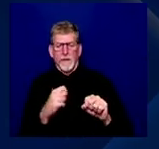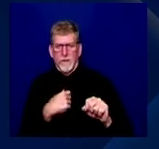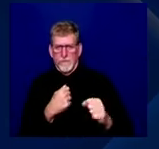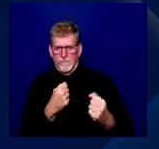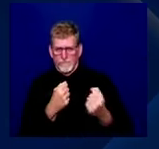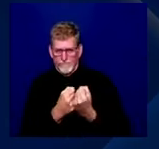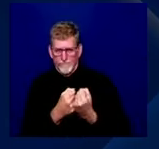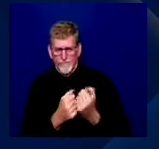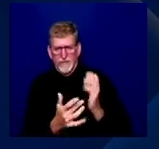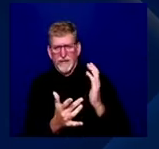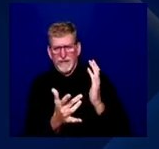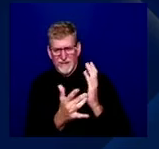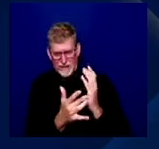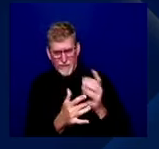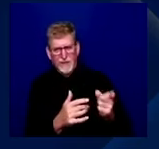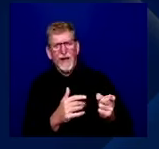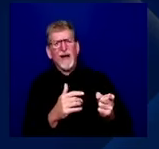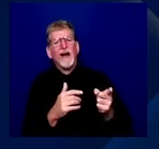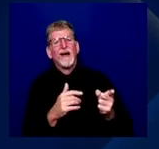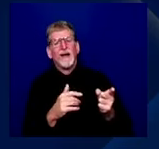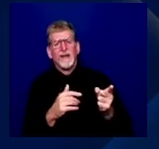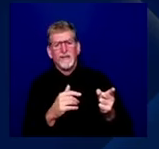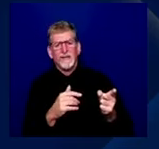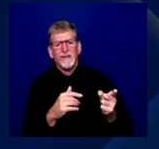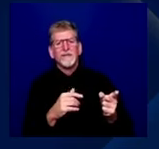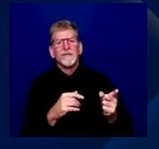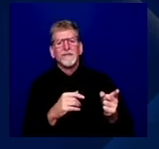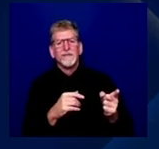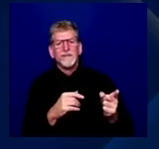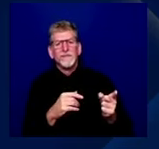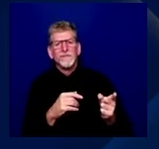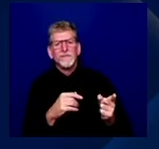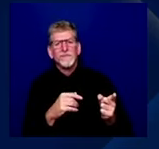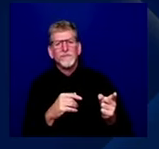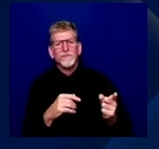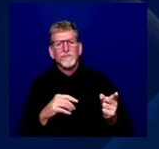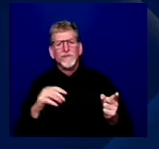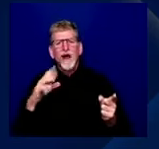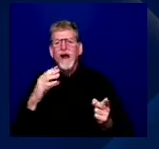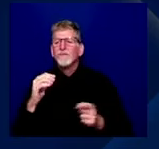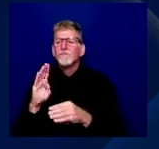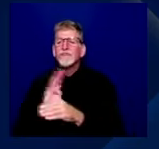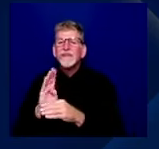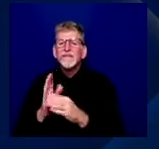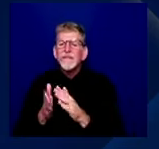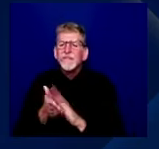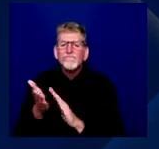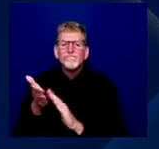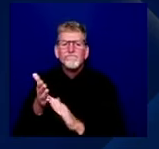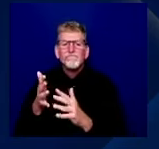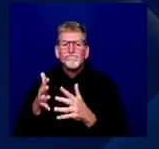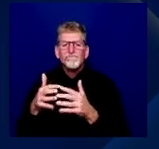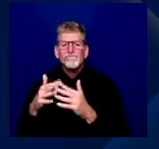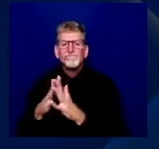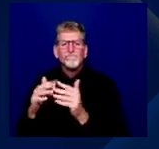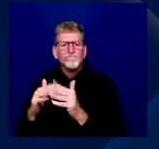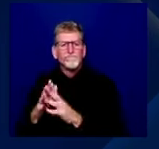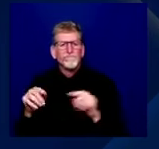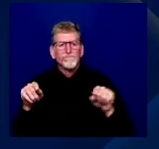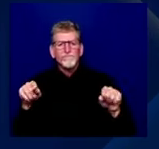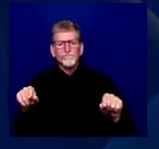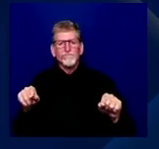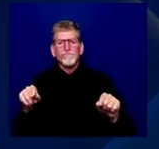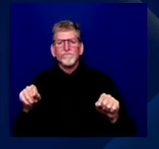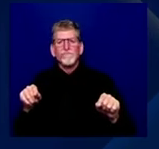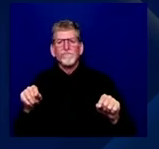government absolutely does have a role to play. So I don't think these things are mutually exclusive. I do, I do think fem